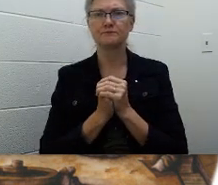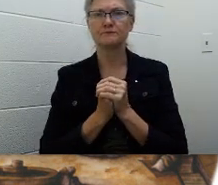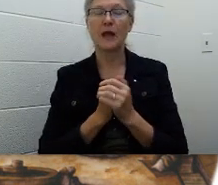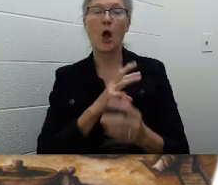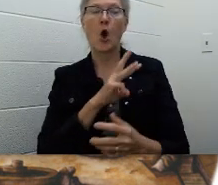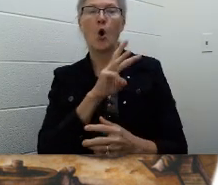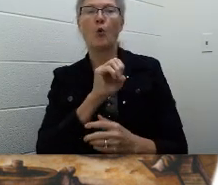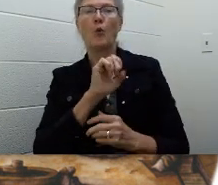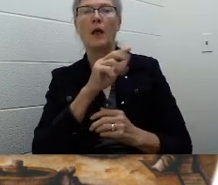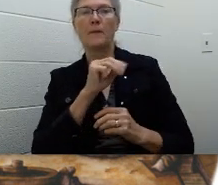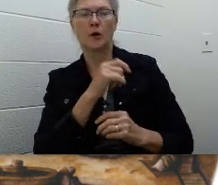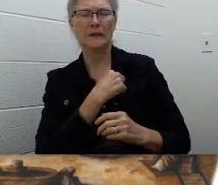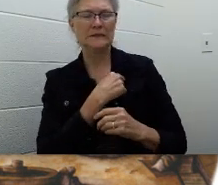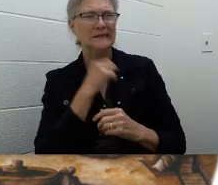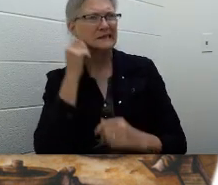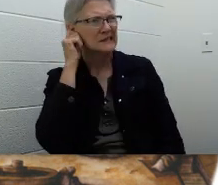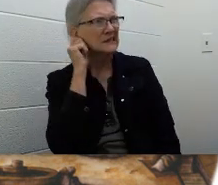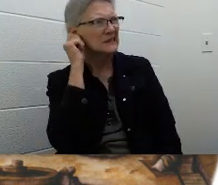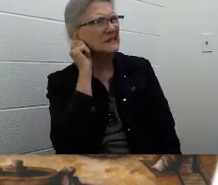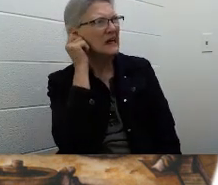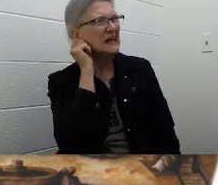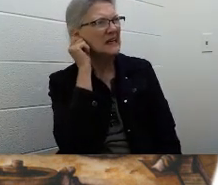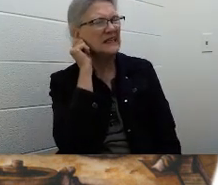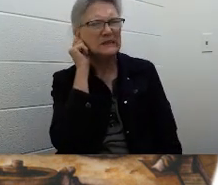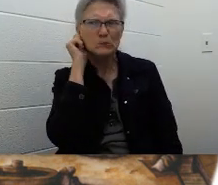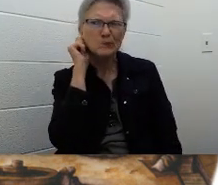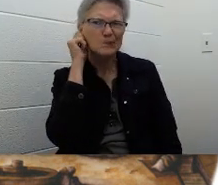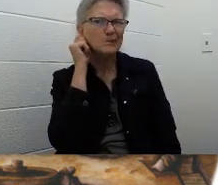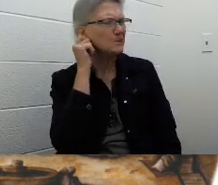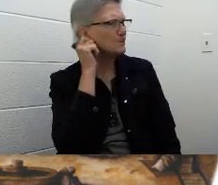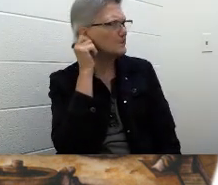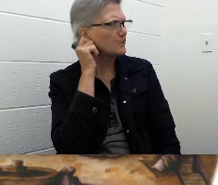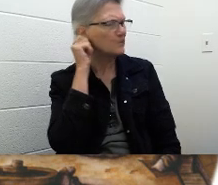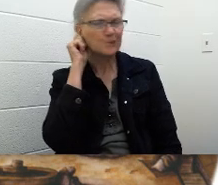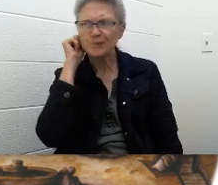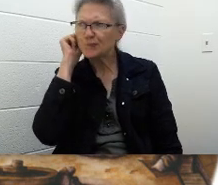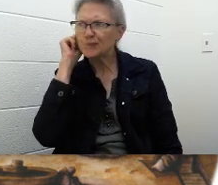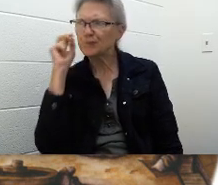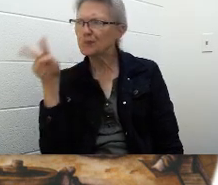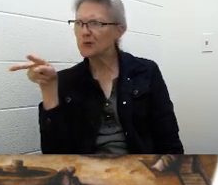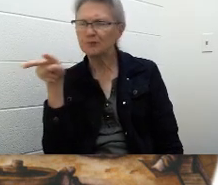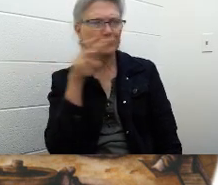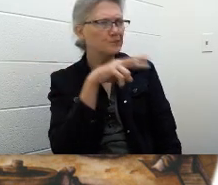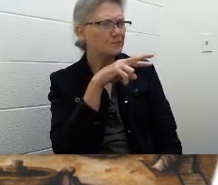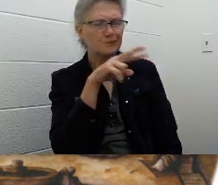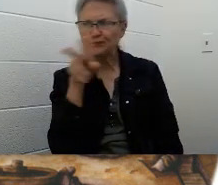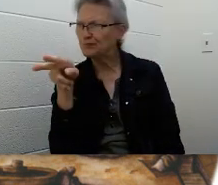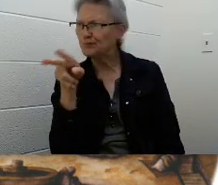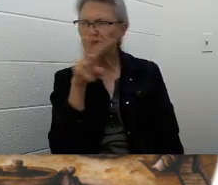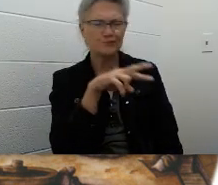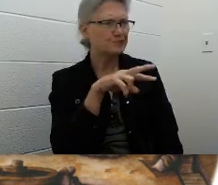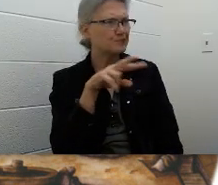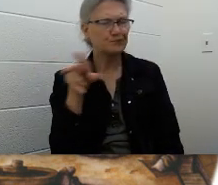Wilmer pulled nervously on one ear and looked from Mary to Ben and back to Mary.